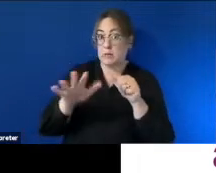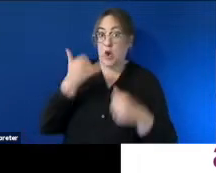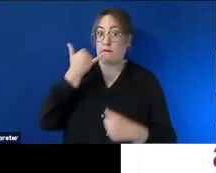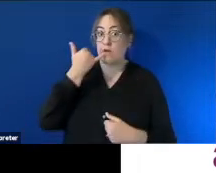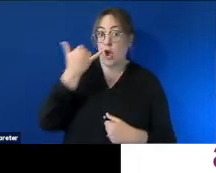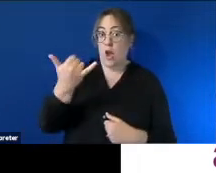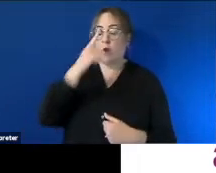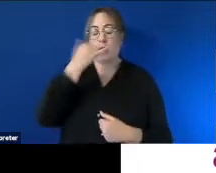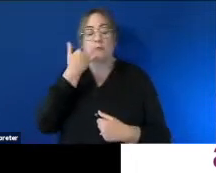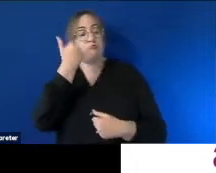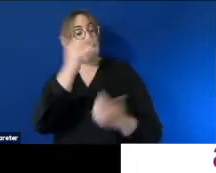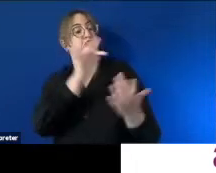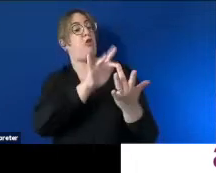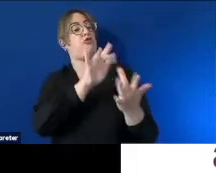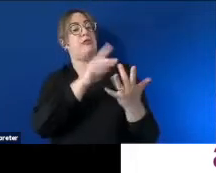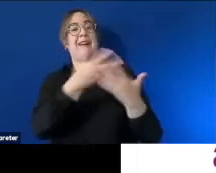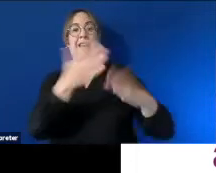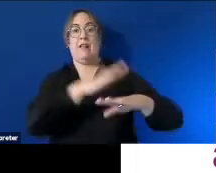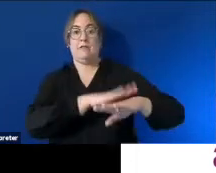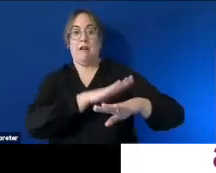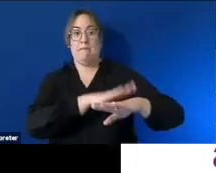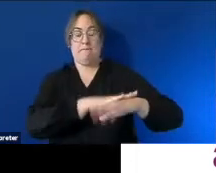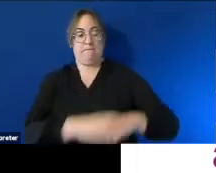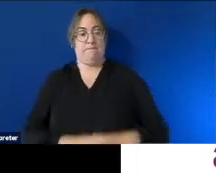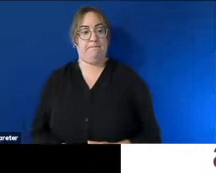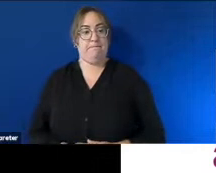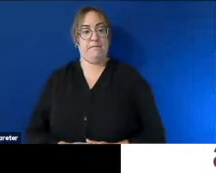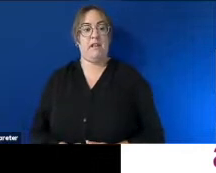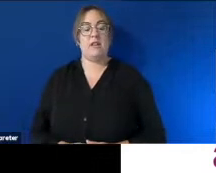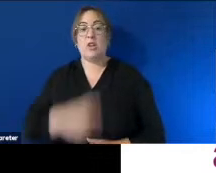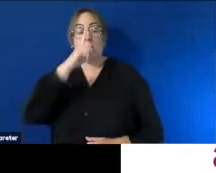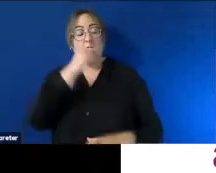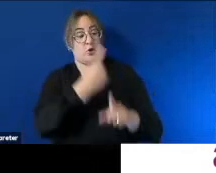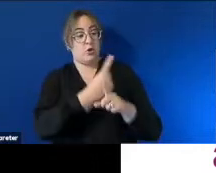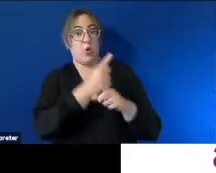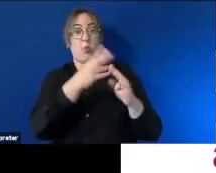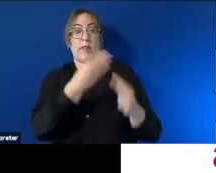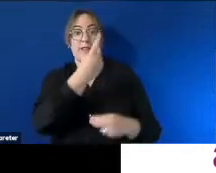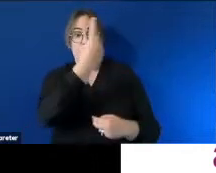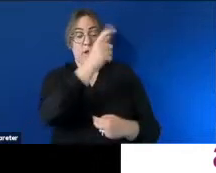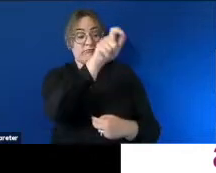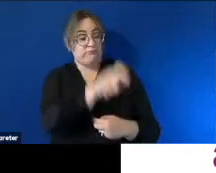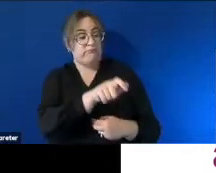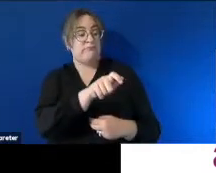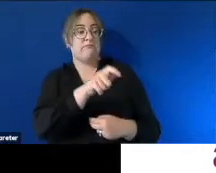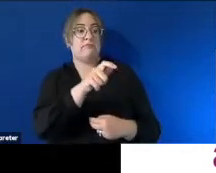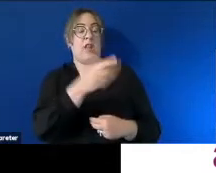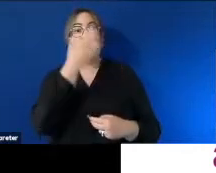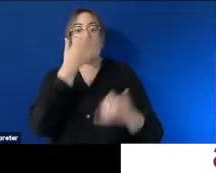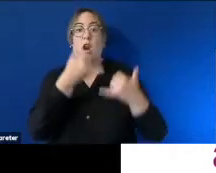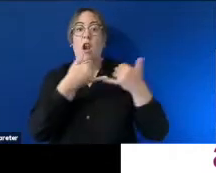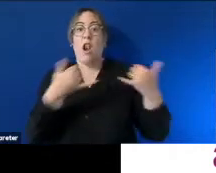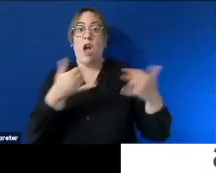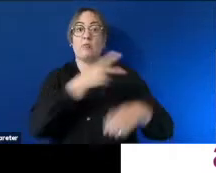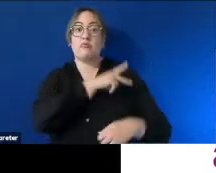1-800-464-800 number that you see on your screen there where you could speak to some of our frontline professionals on the phone and we also